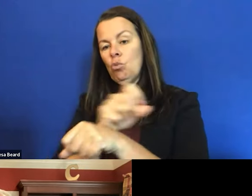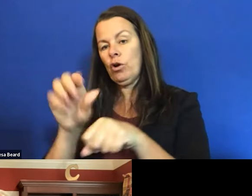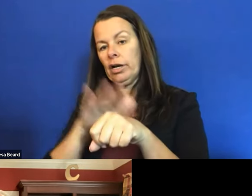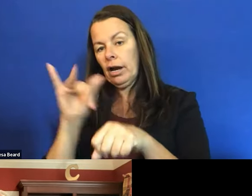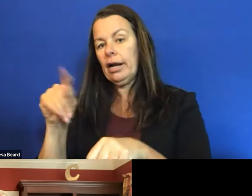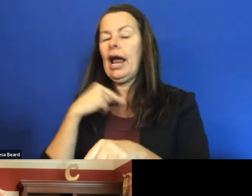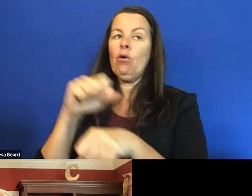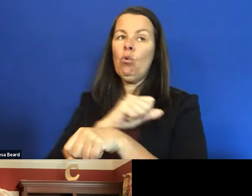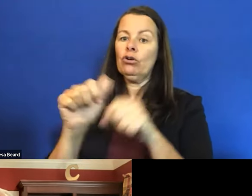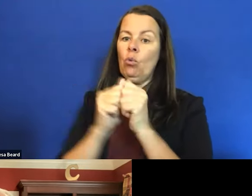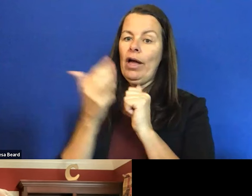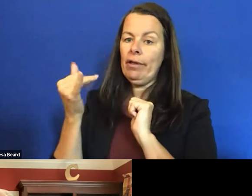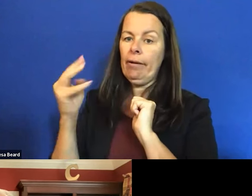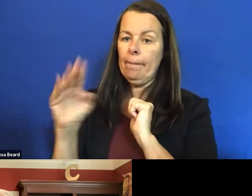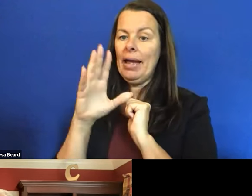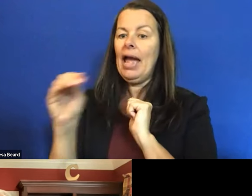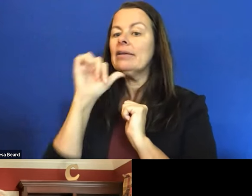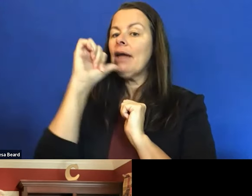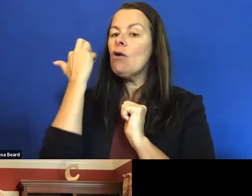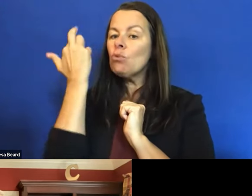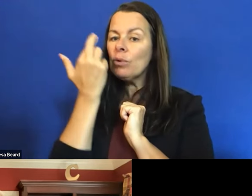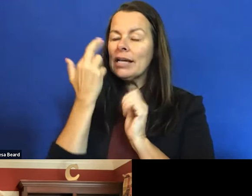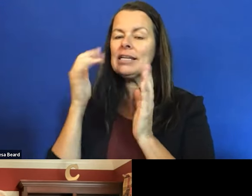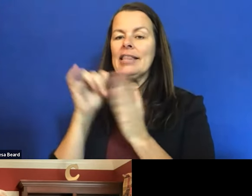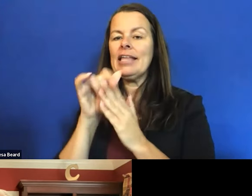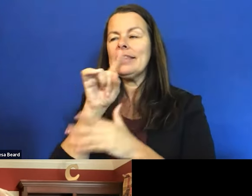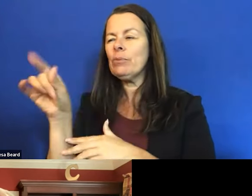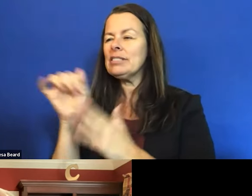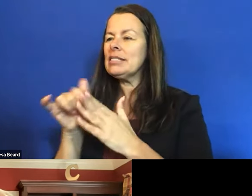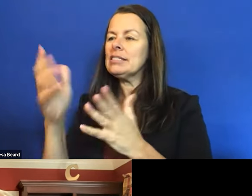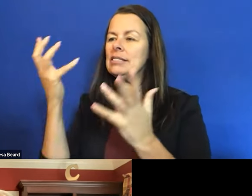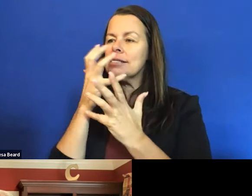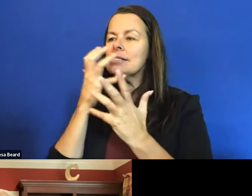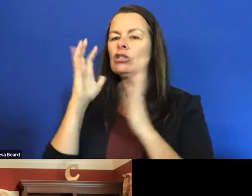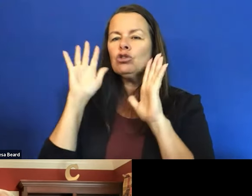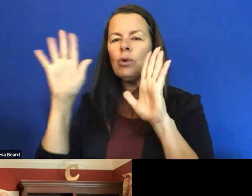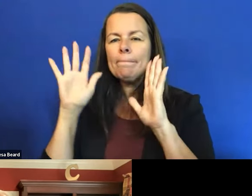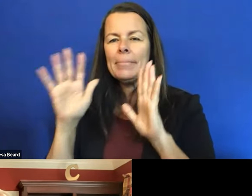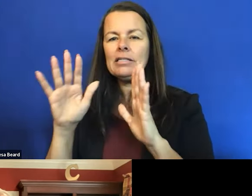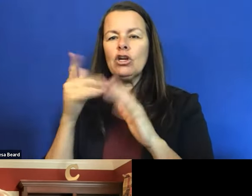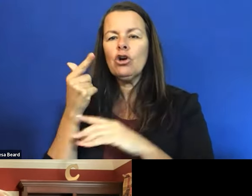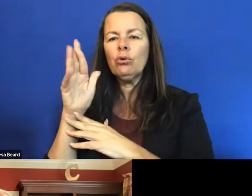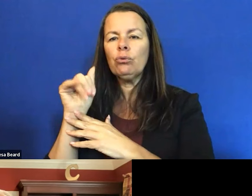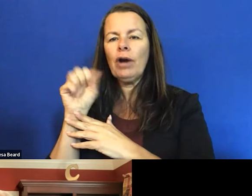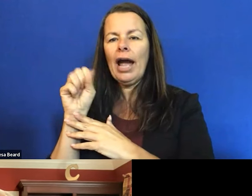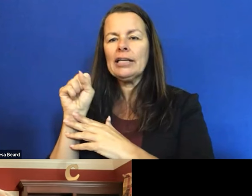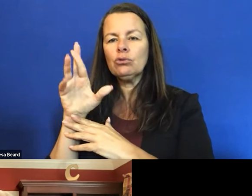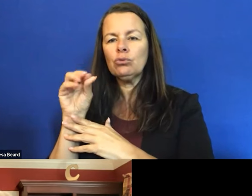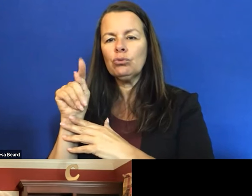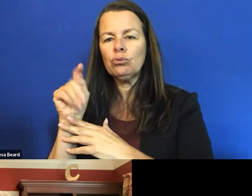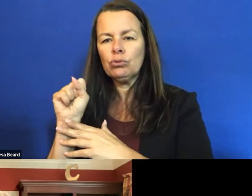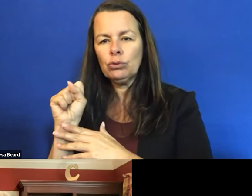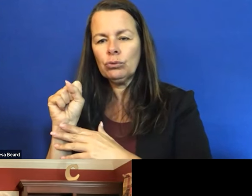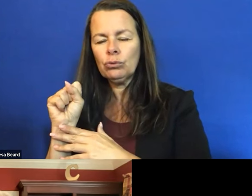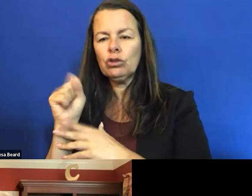worked with them and not realizing by the way, that there was this tremendous grassroots out there trying to get something done.